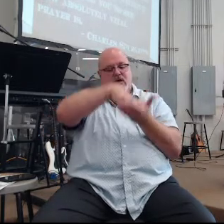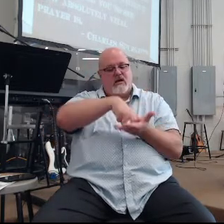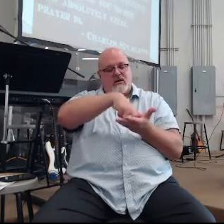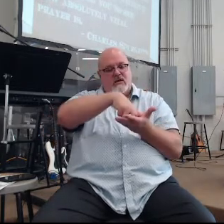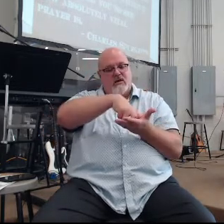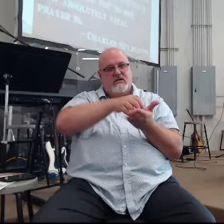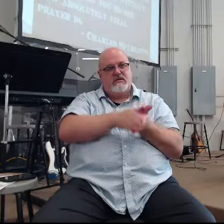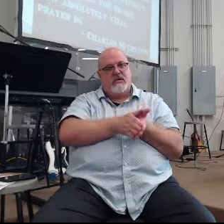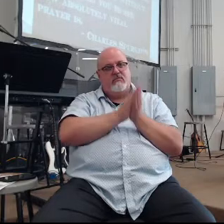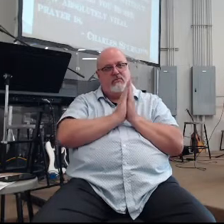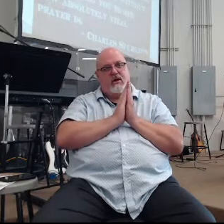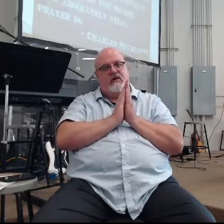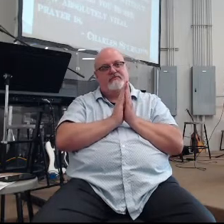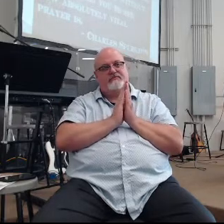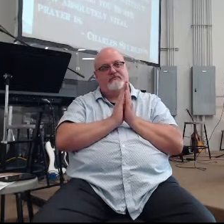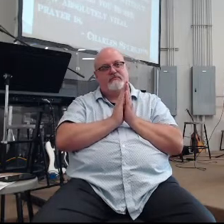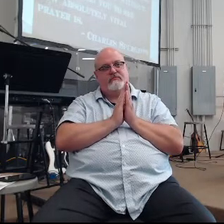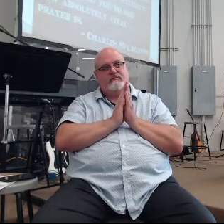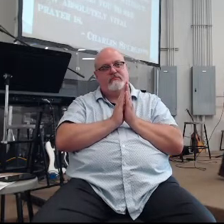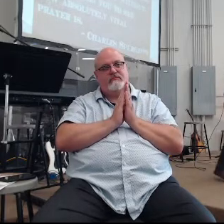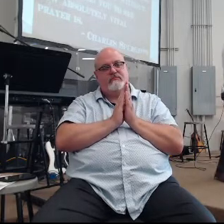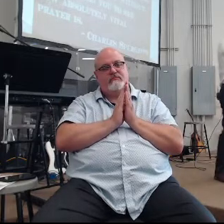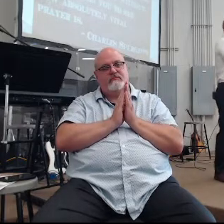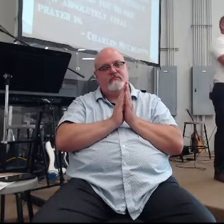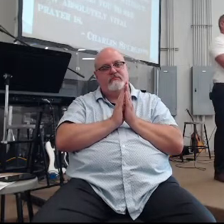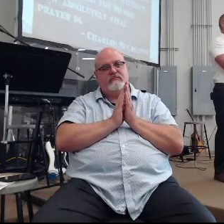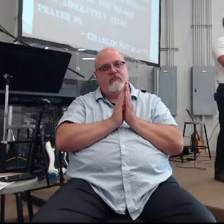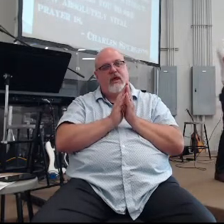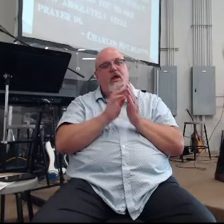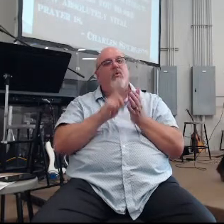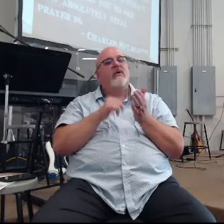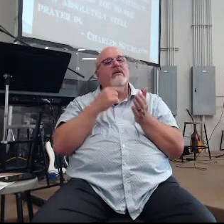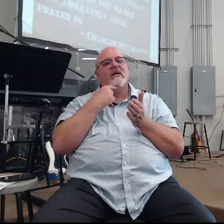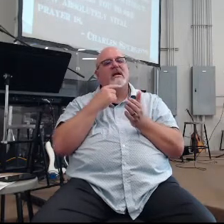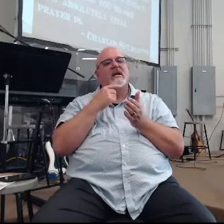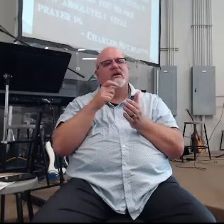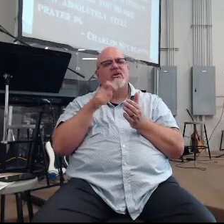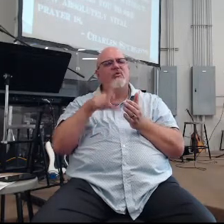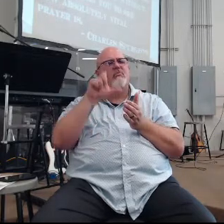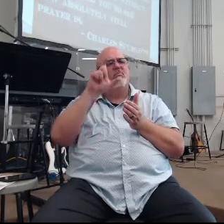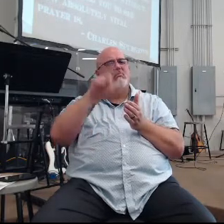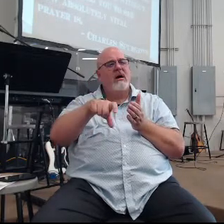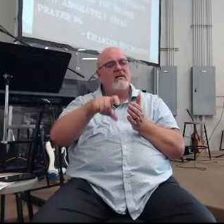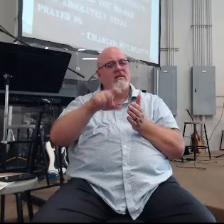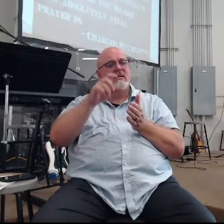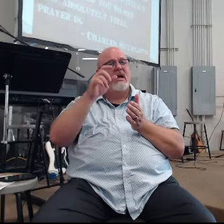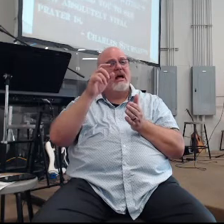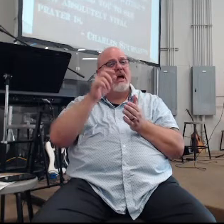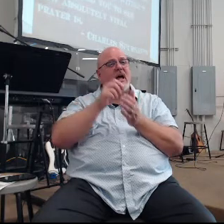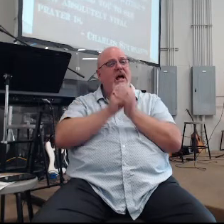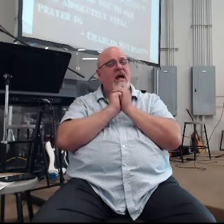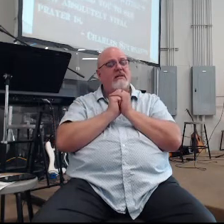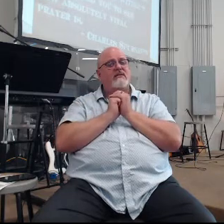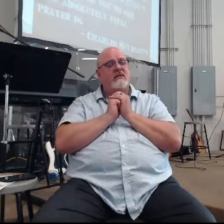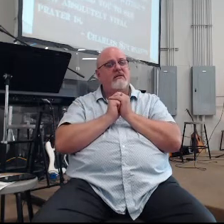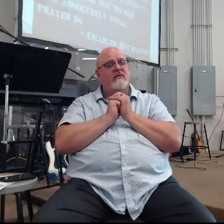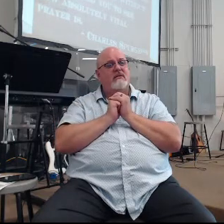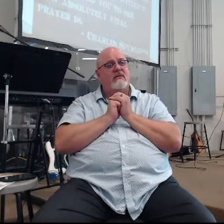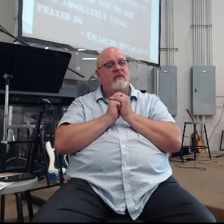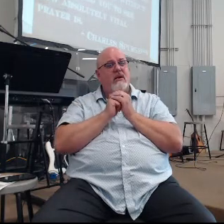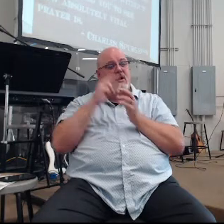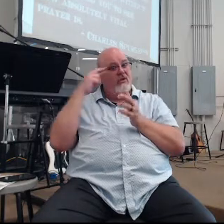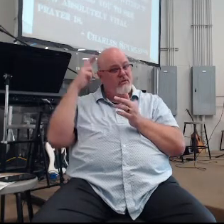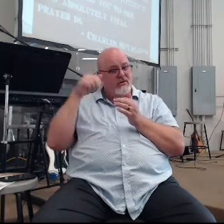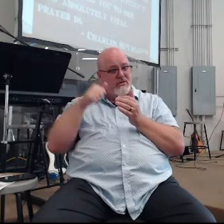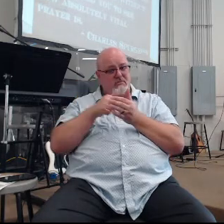and ultimately what Spurgeon is saying here is guys you gotta ask right because and there's reasons